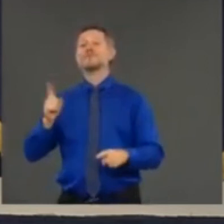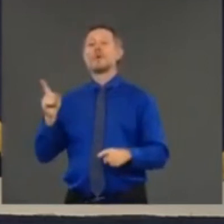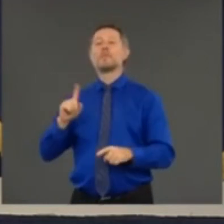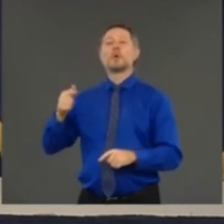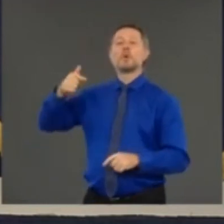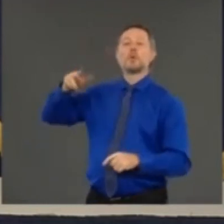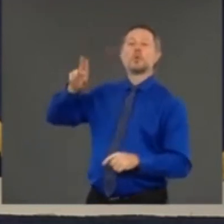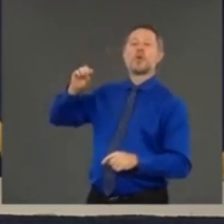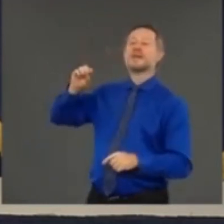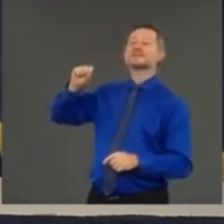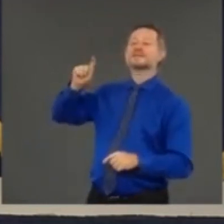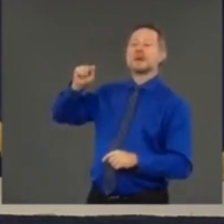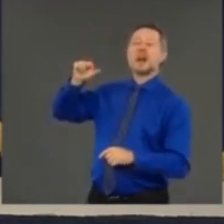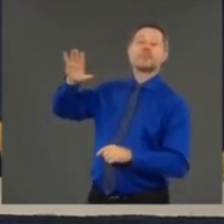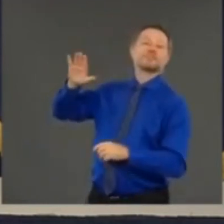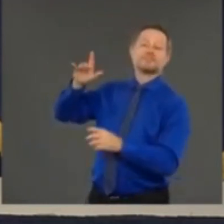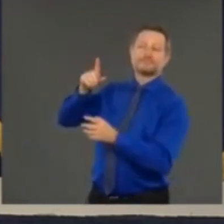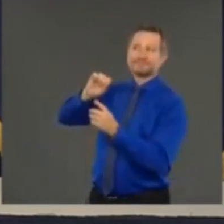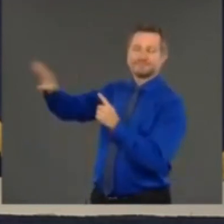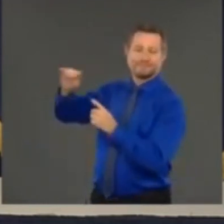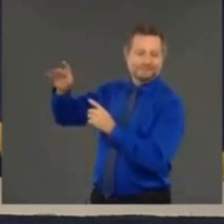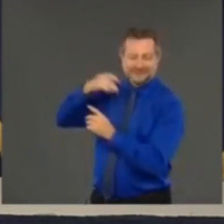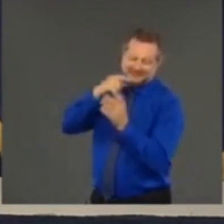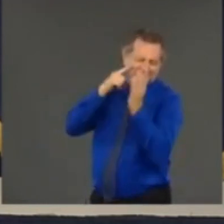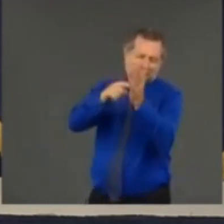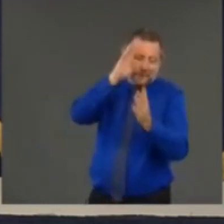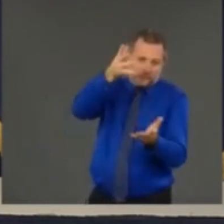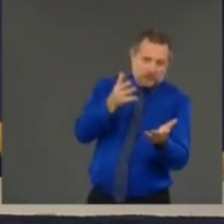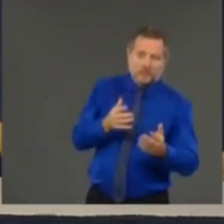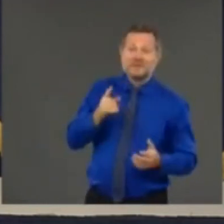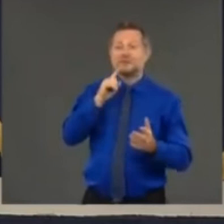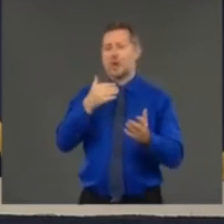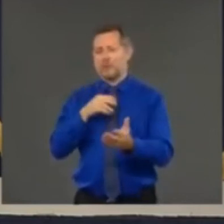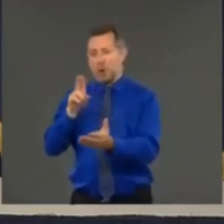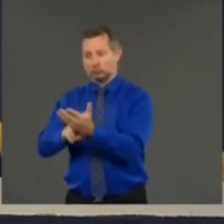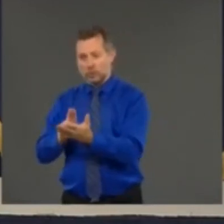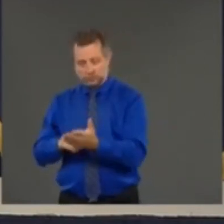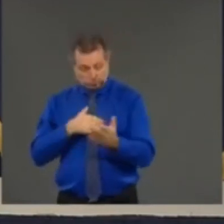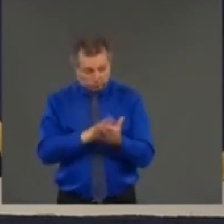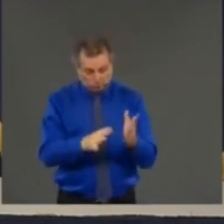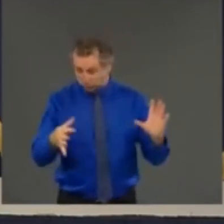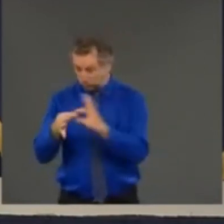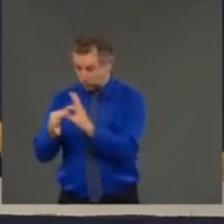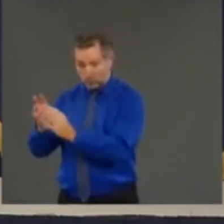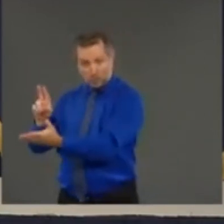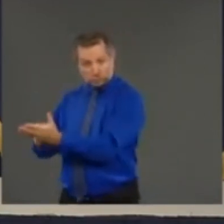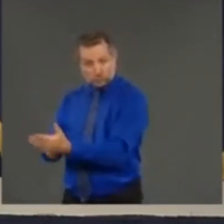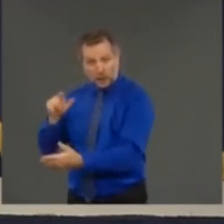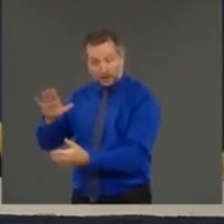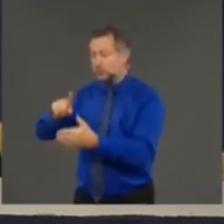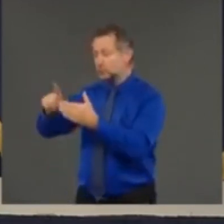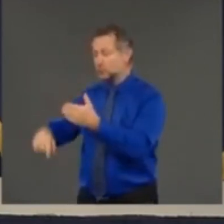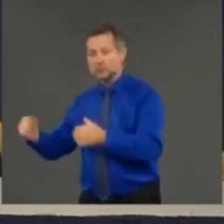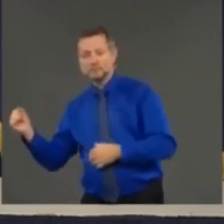they're required they're going to be there by the contract it says quest label do the 8,000 tests the turnaround time will be two days